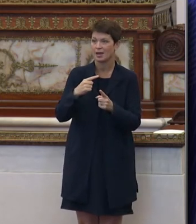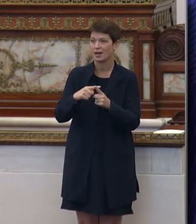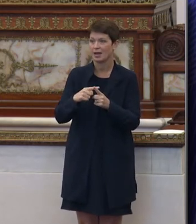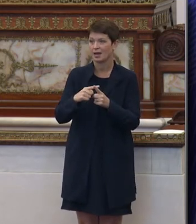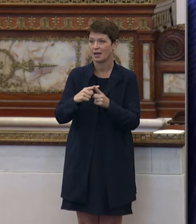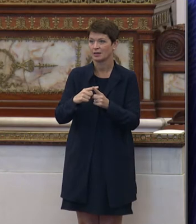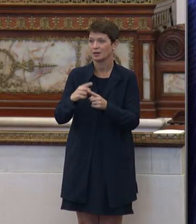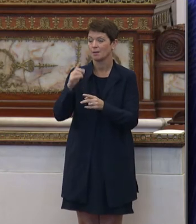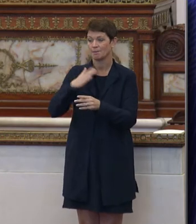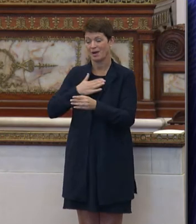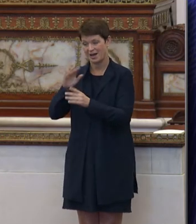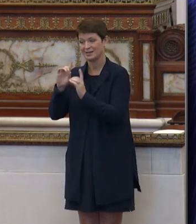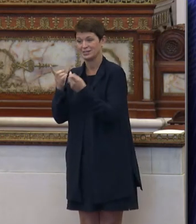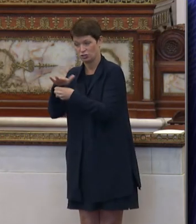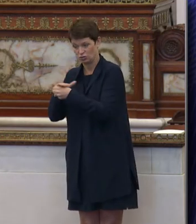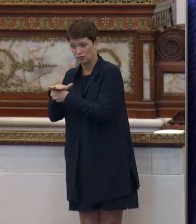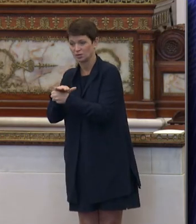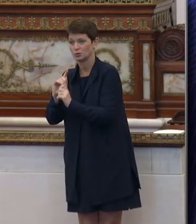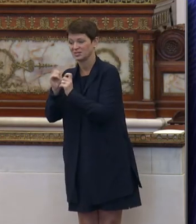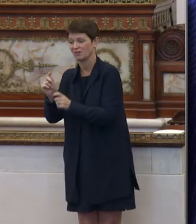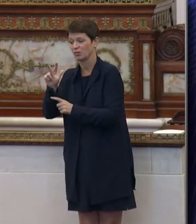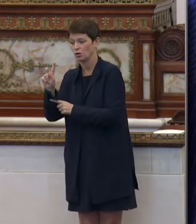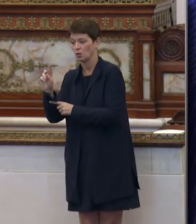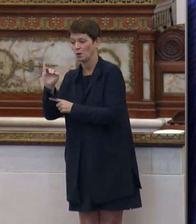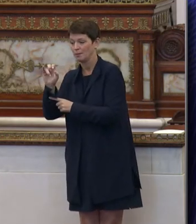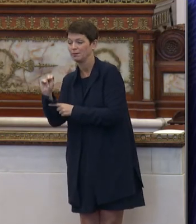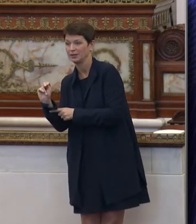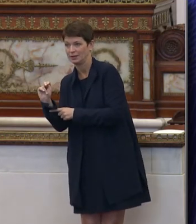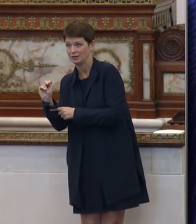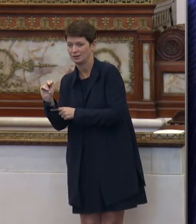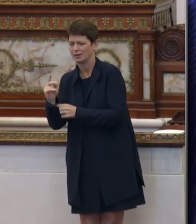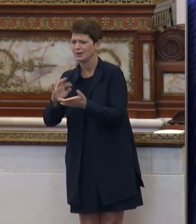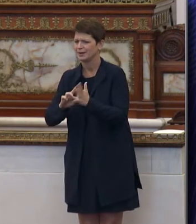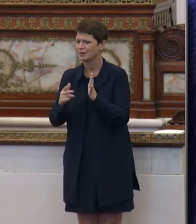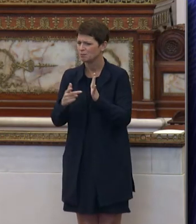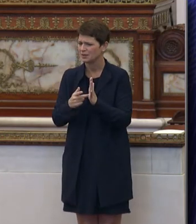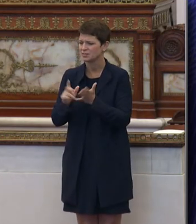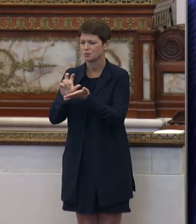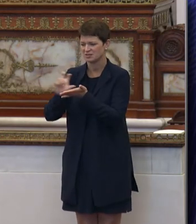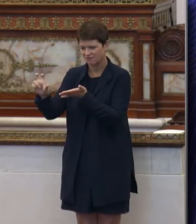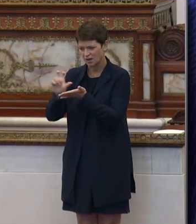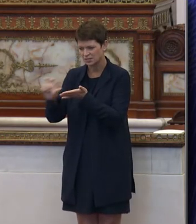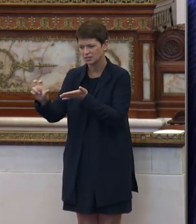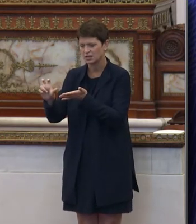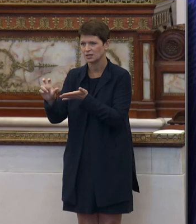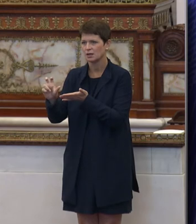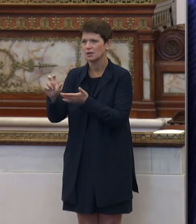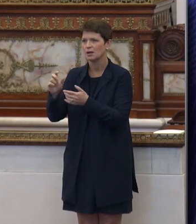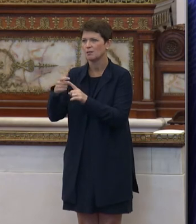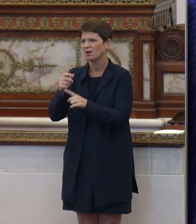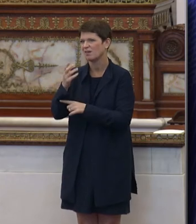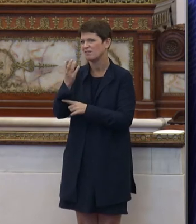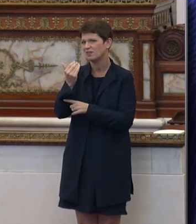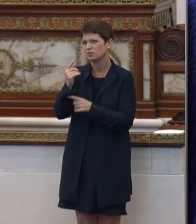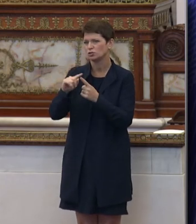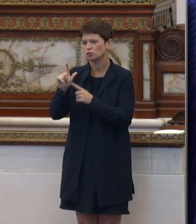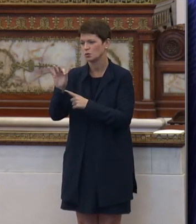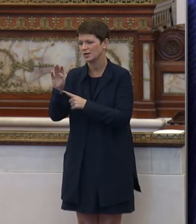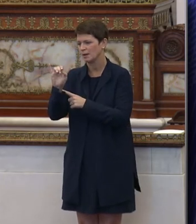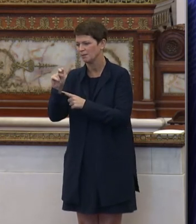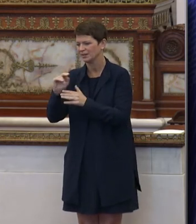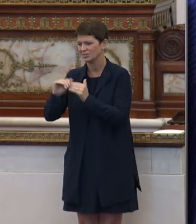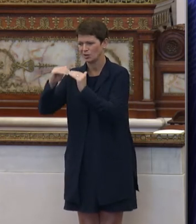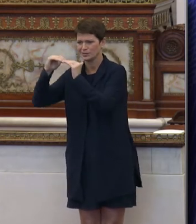in the last, my district, which received $31 million, which means it had been funded by about $15 to $29 million